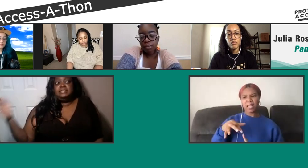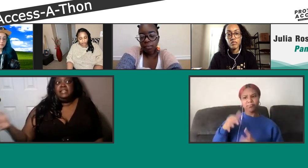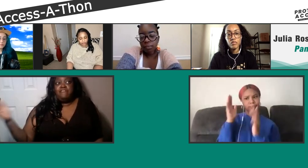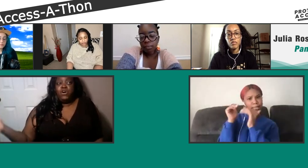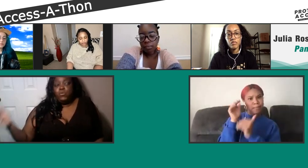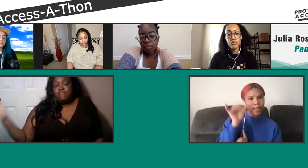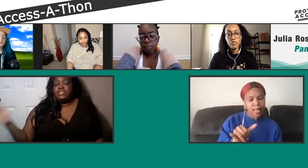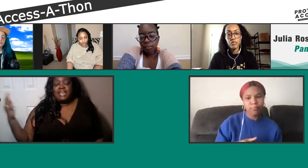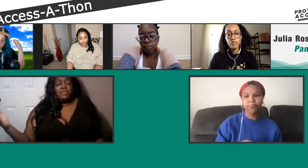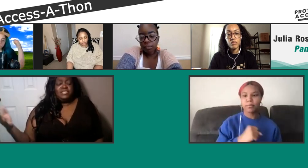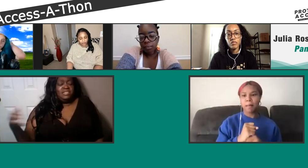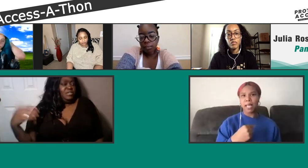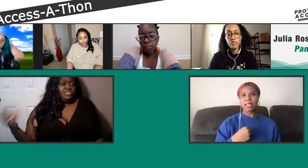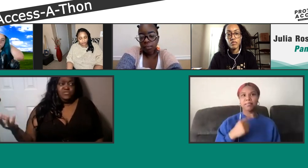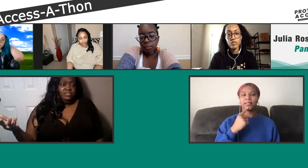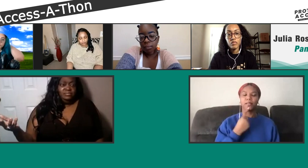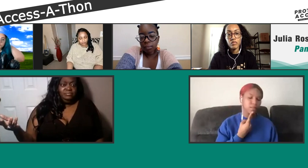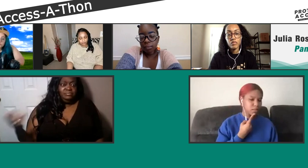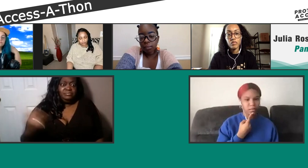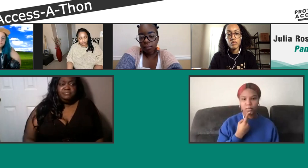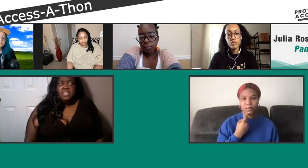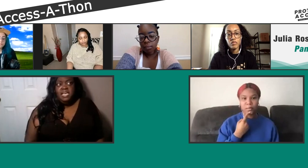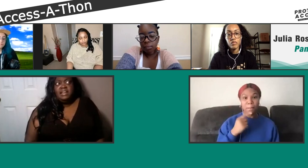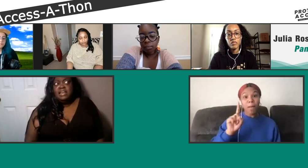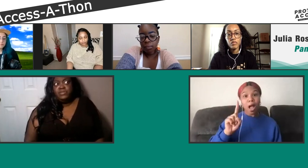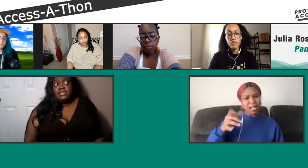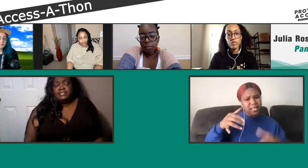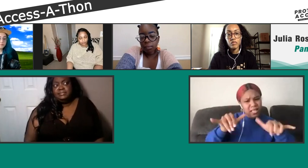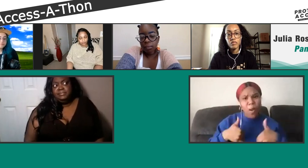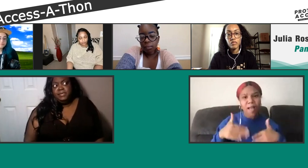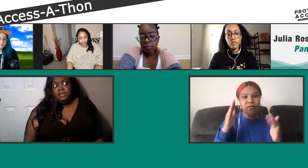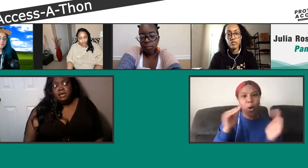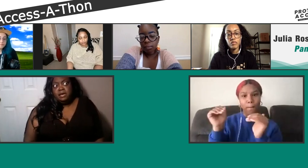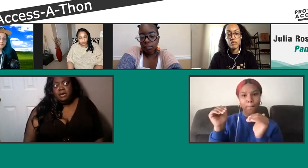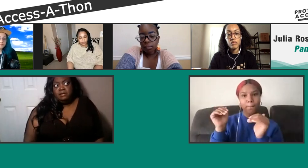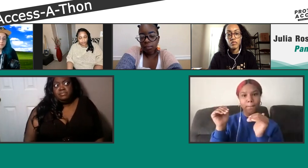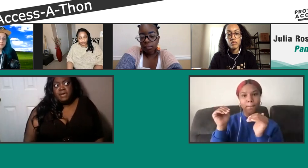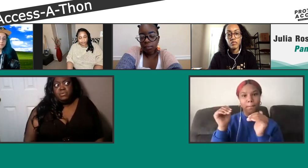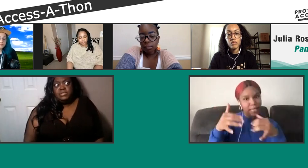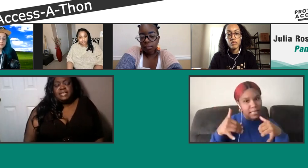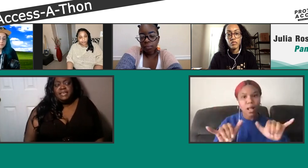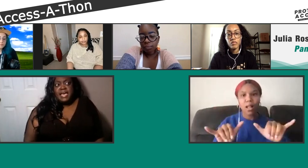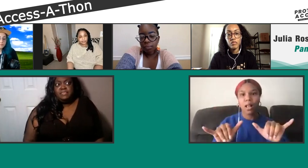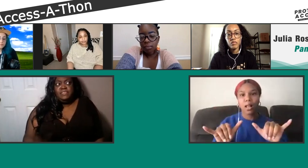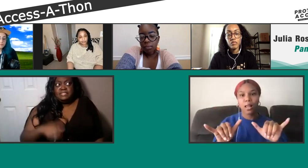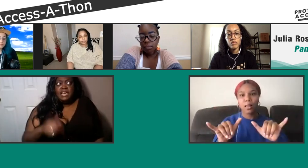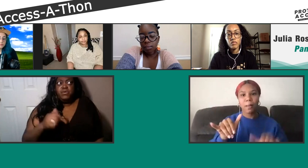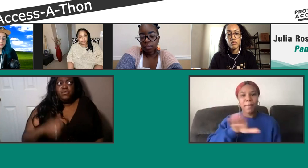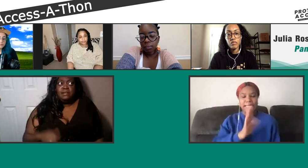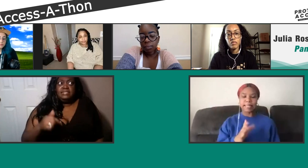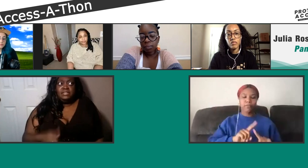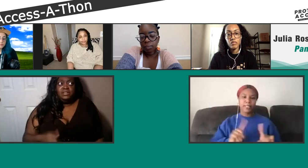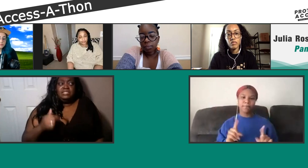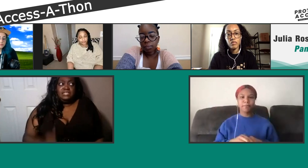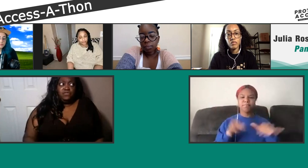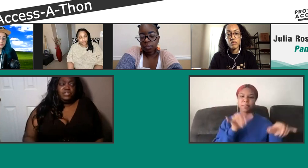I still have hope every time that it's going to be different. And it never is. I would say that this time around,